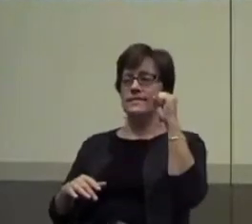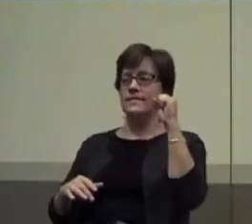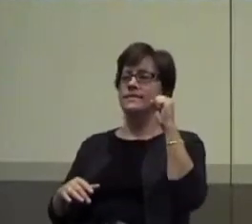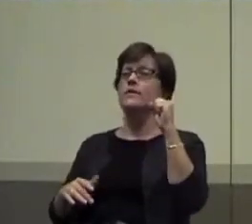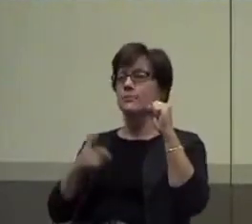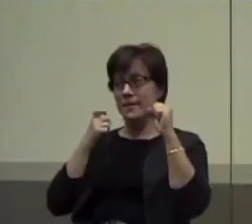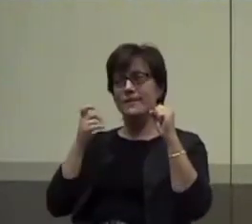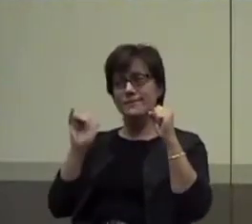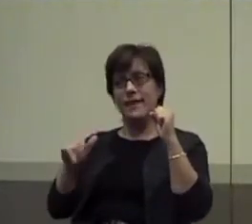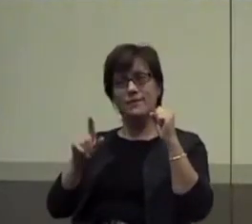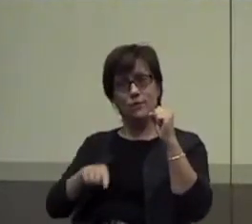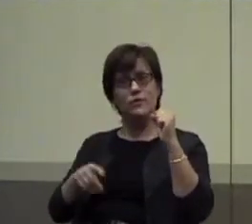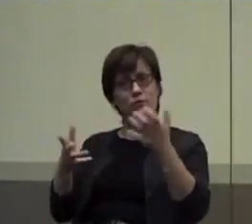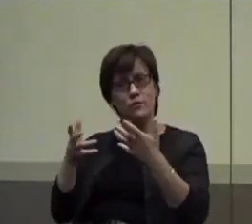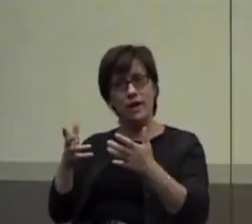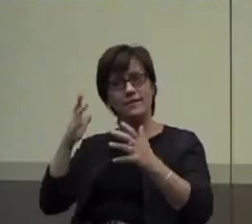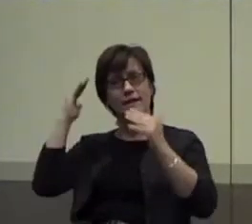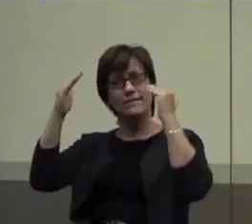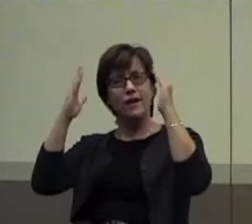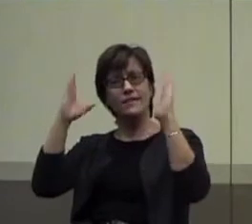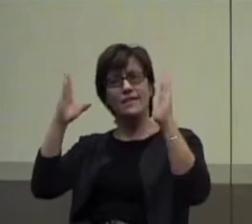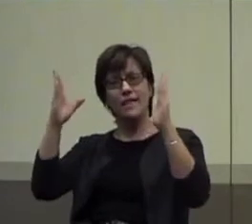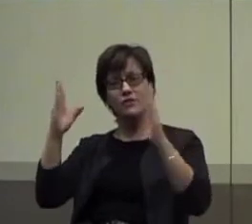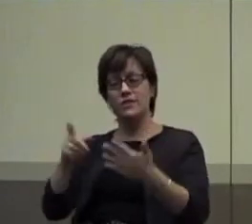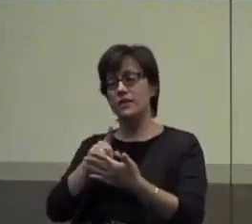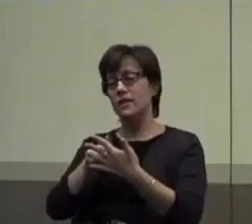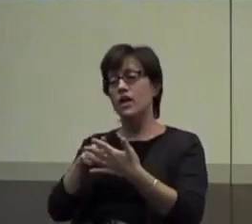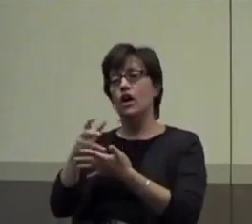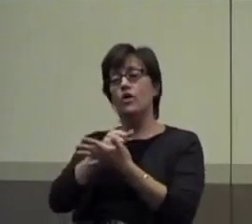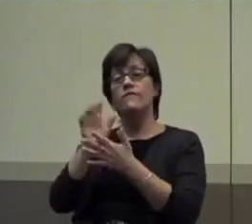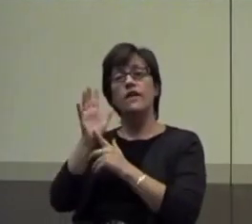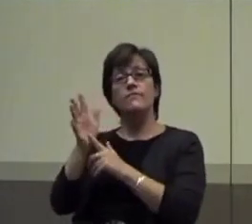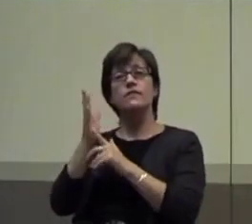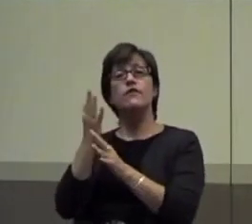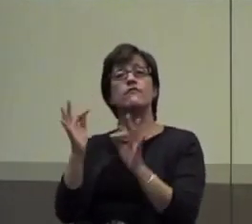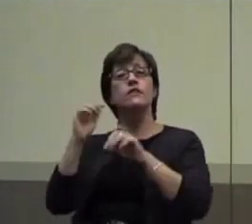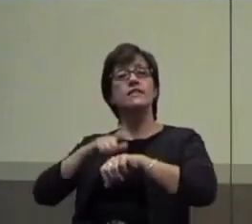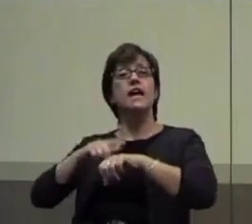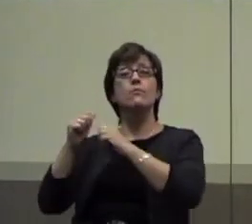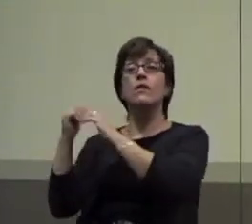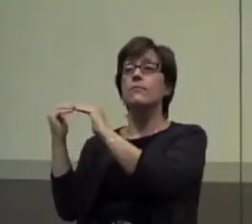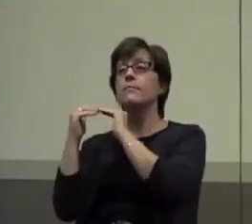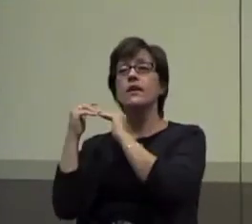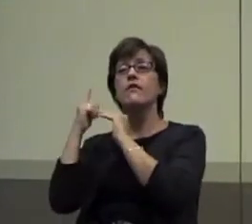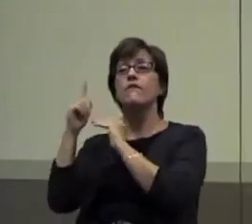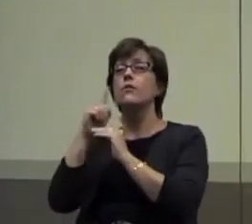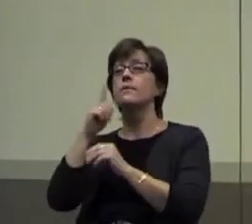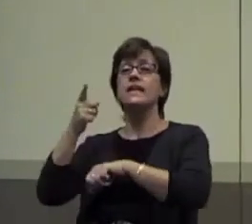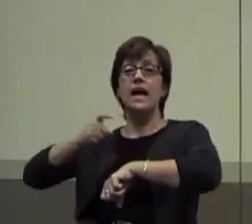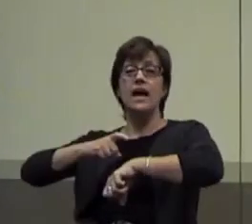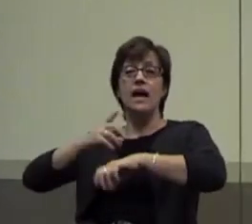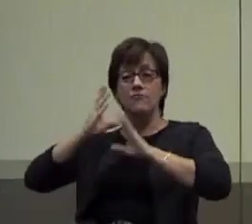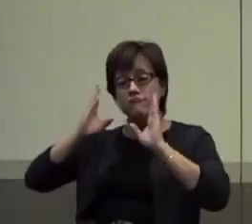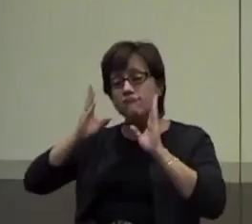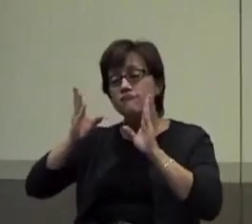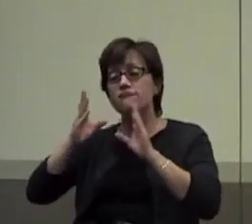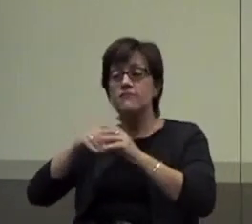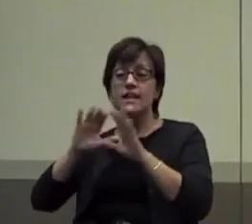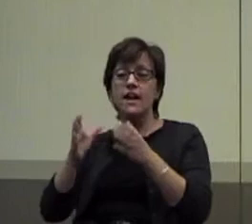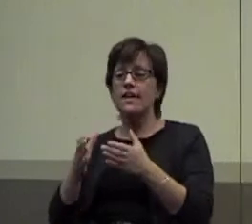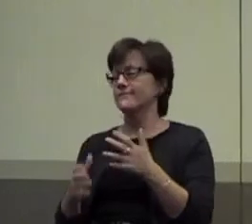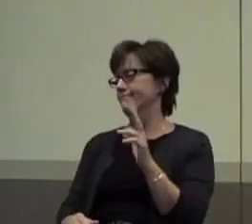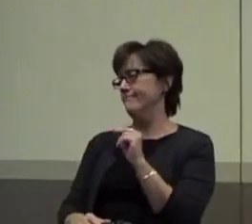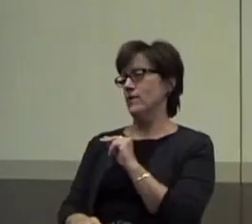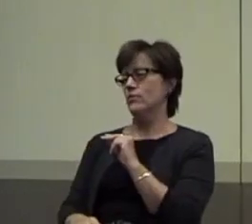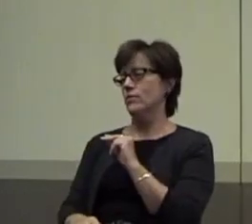adult attention. Student earns five minutes of free time with peer for being on task in class. Not